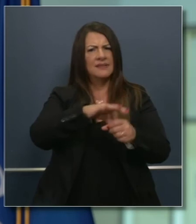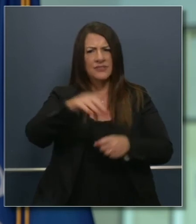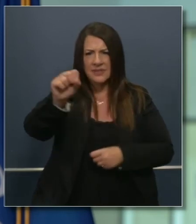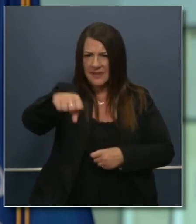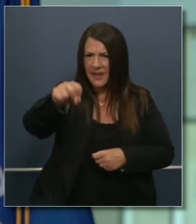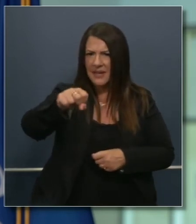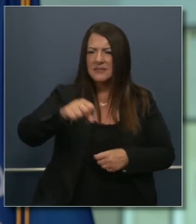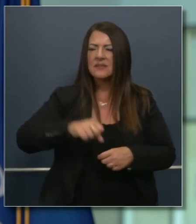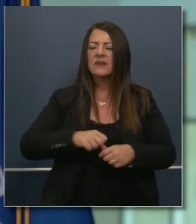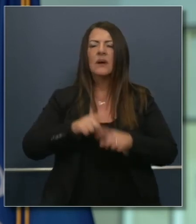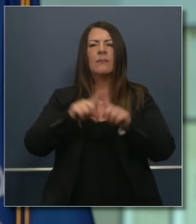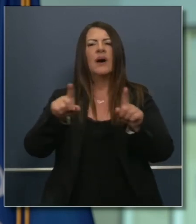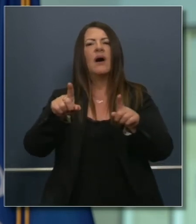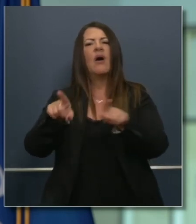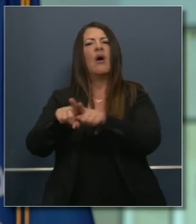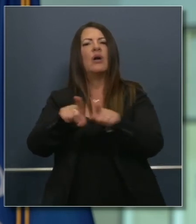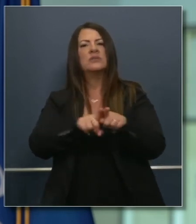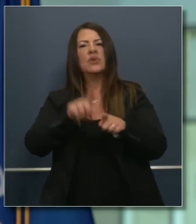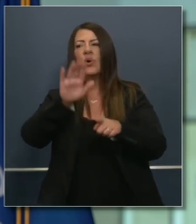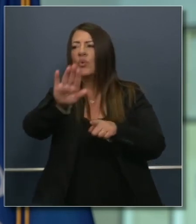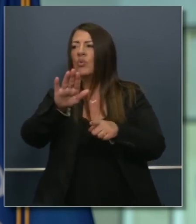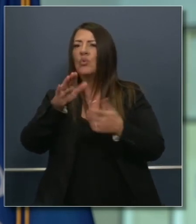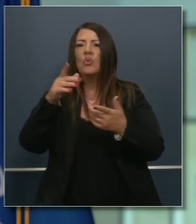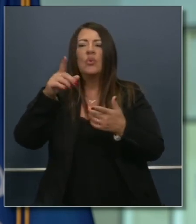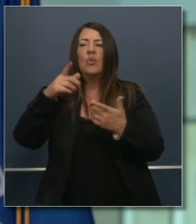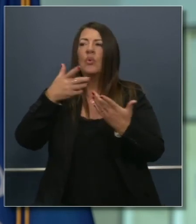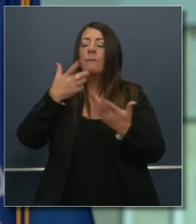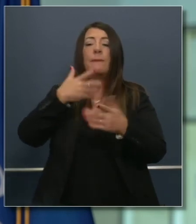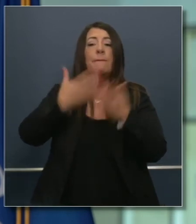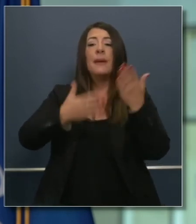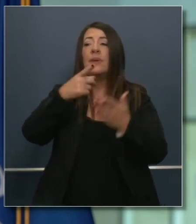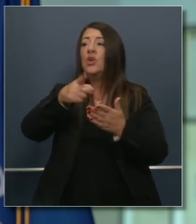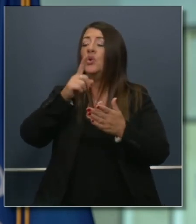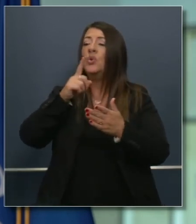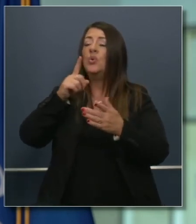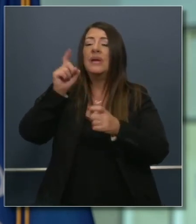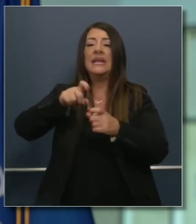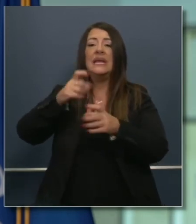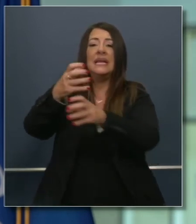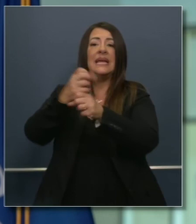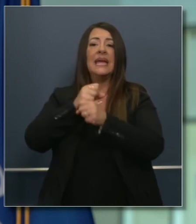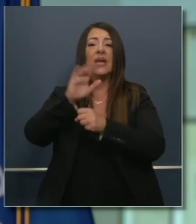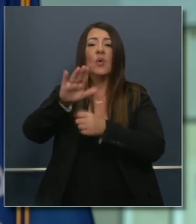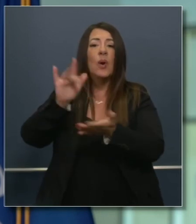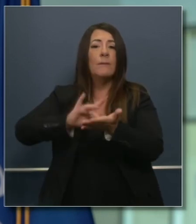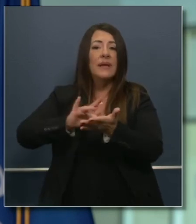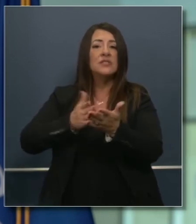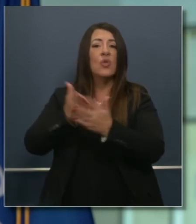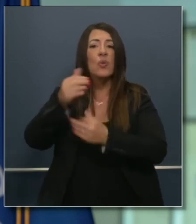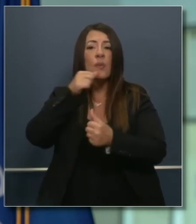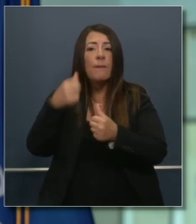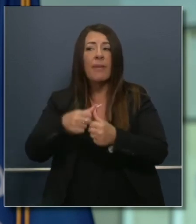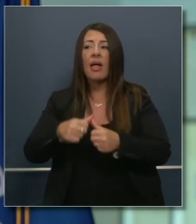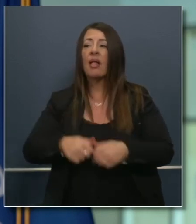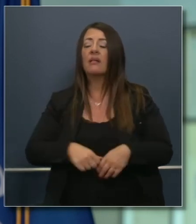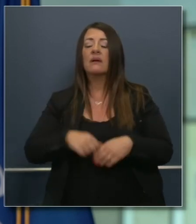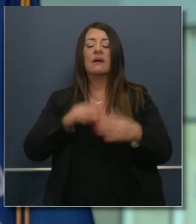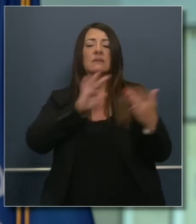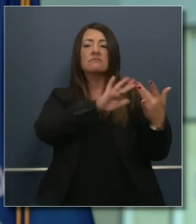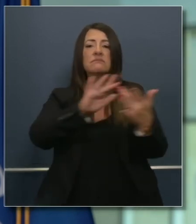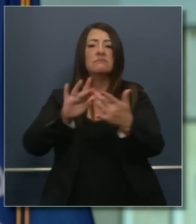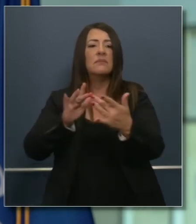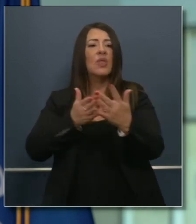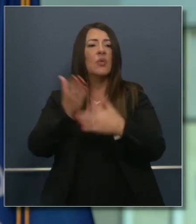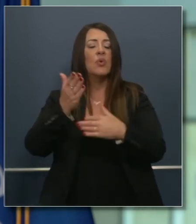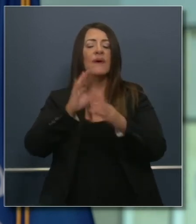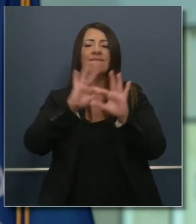quality care, in terms of your prescriptions, to get information, to be able to correspond with loved ones and the like, vulnerable